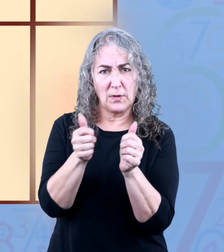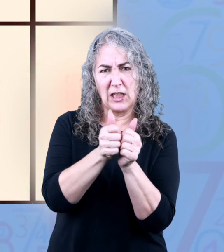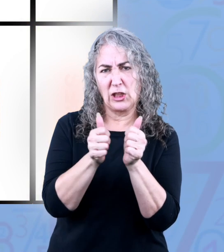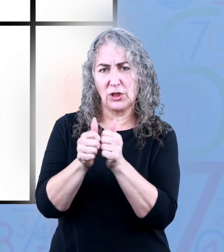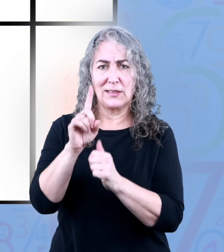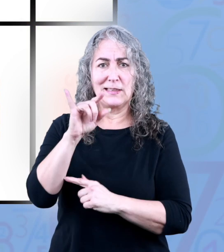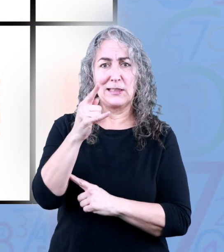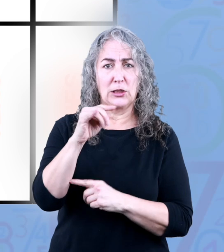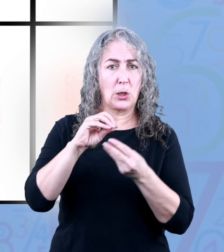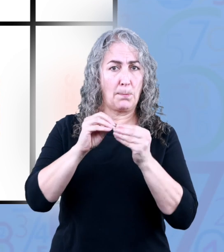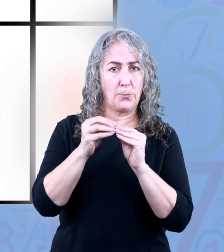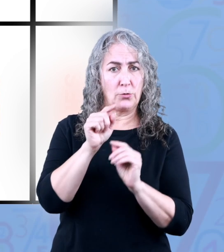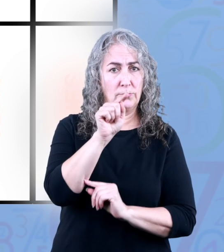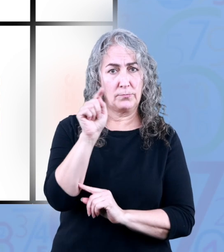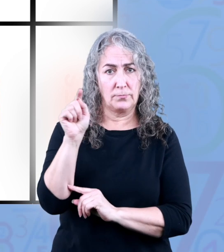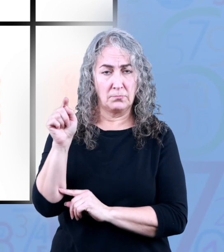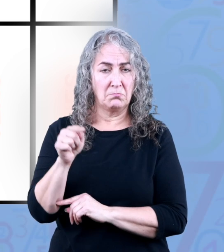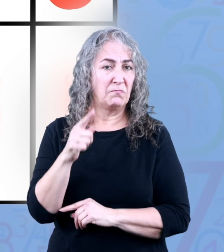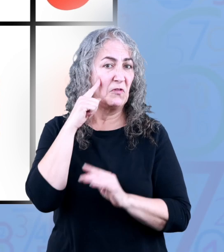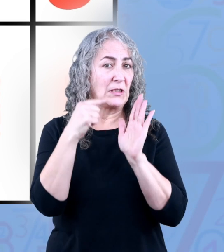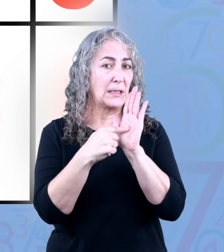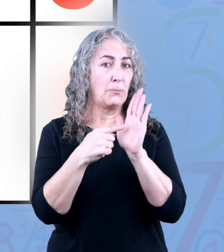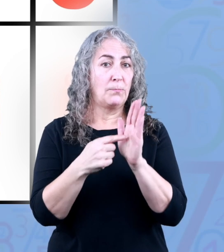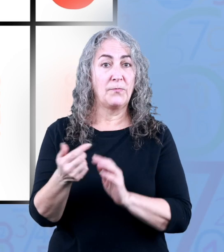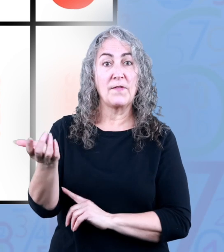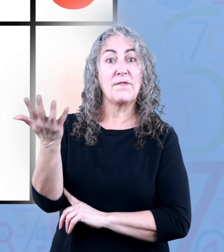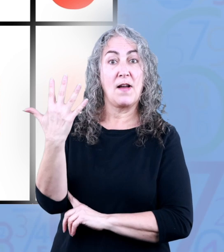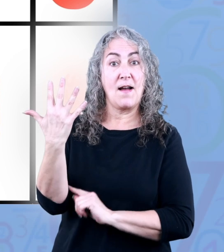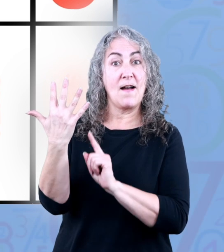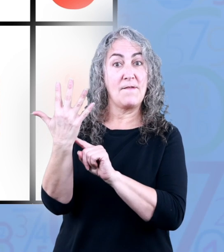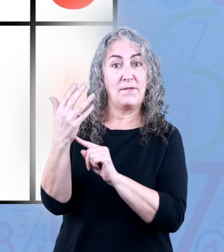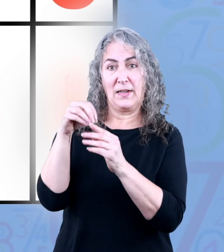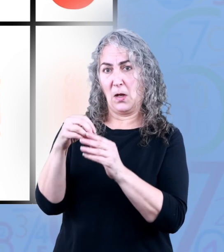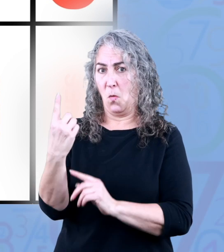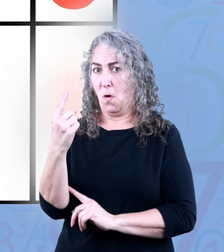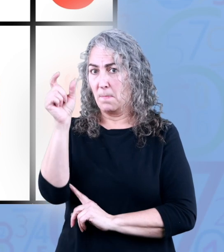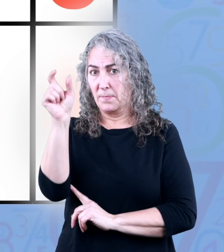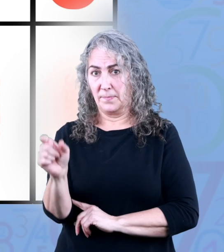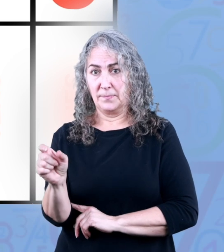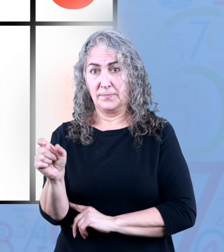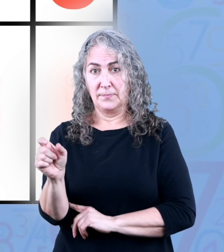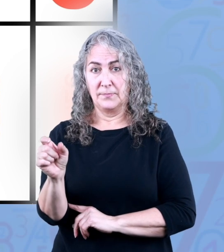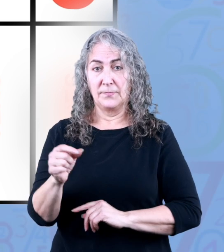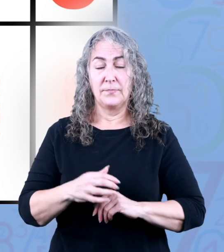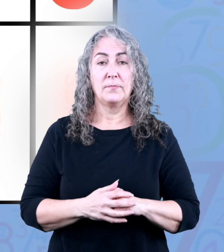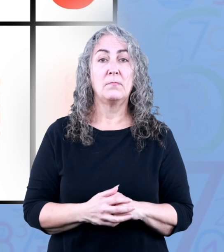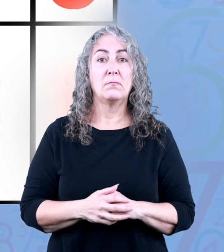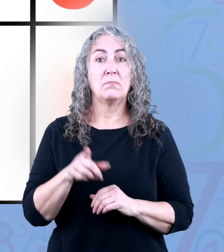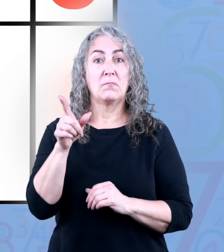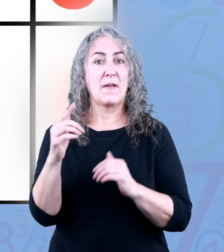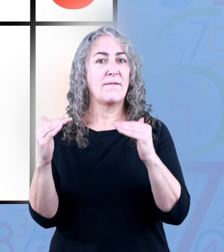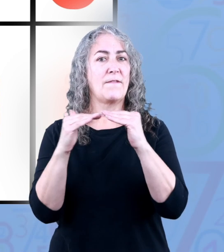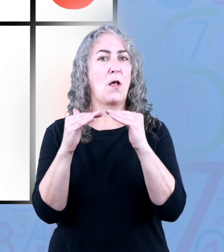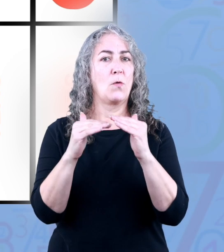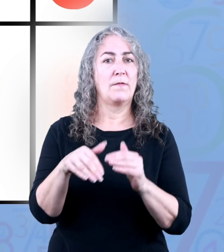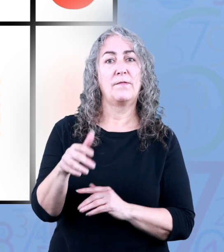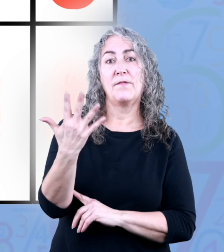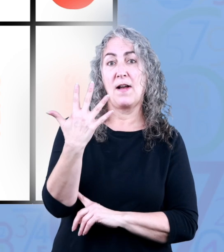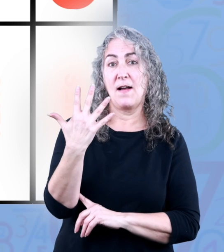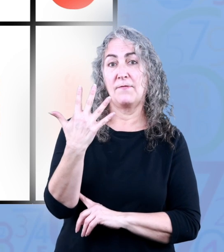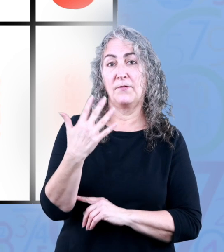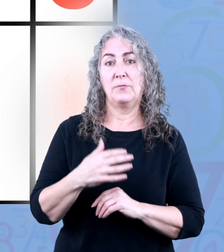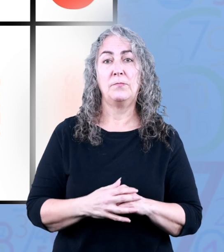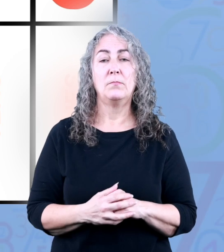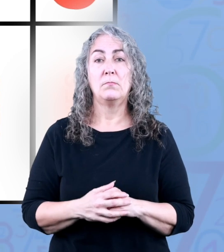of each digit in a number for example the number five in the ones place has a value of five